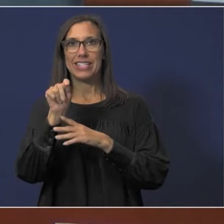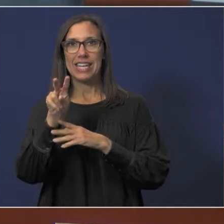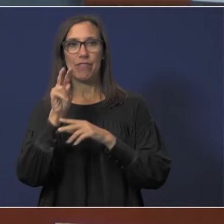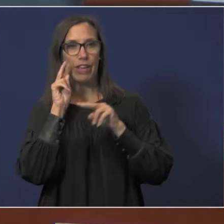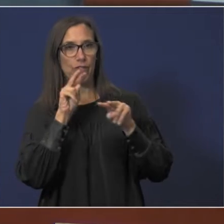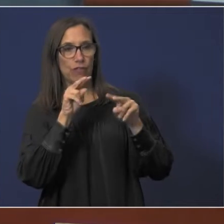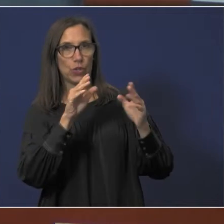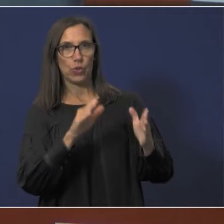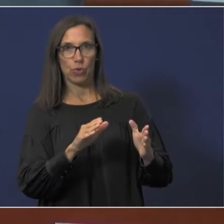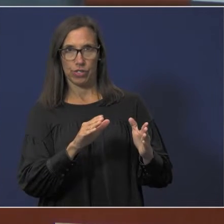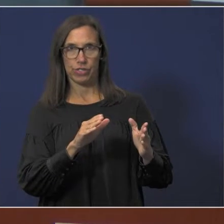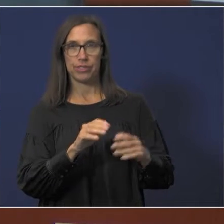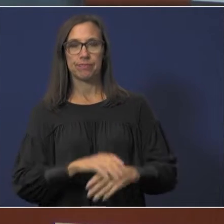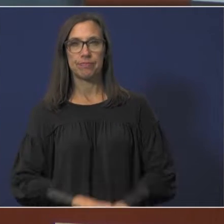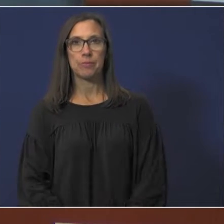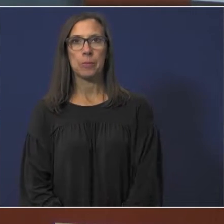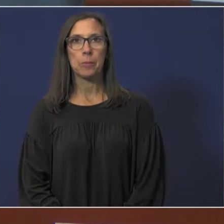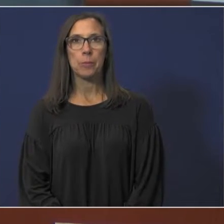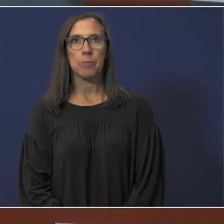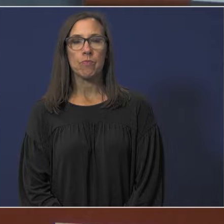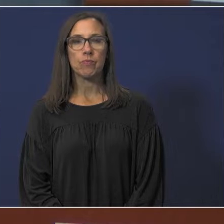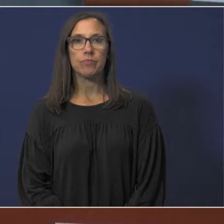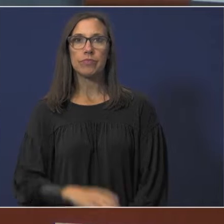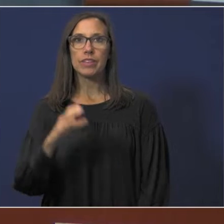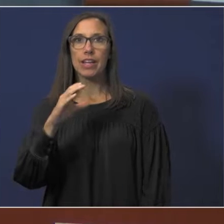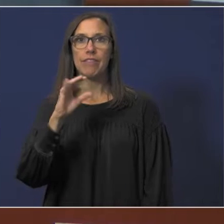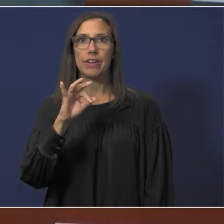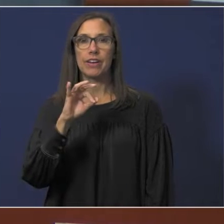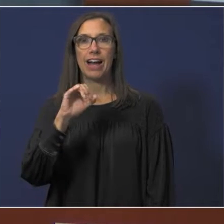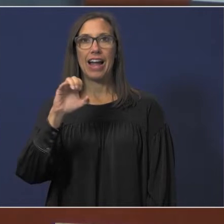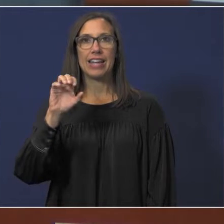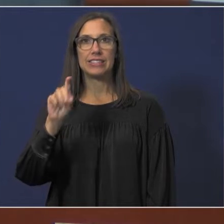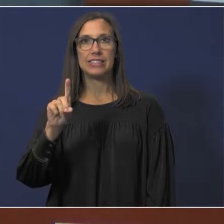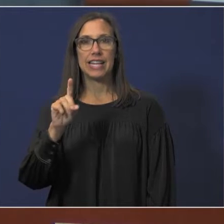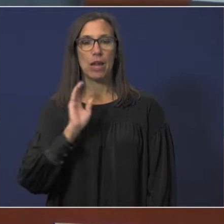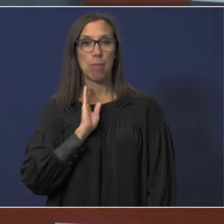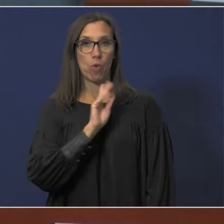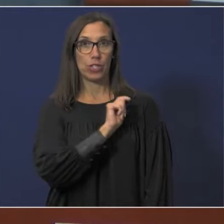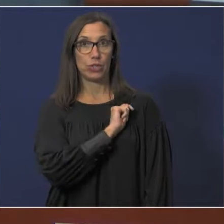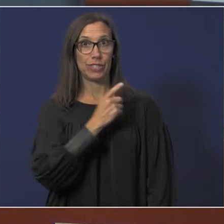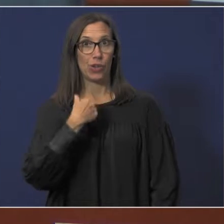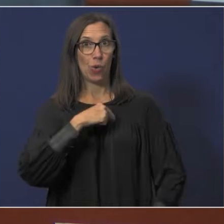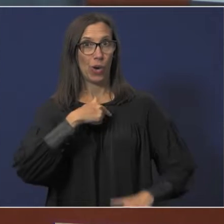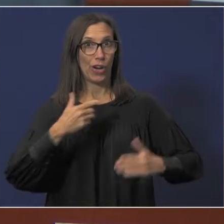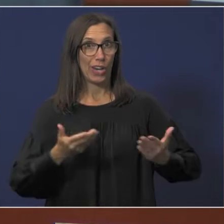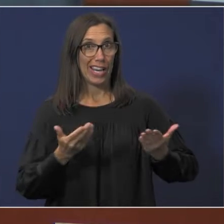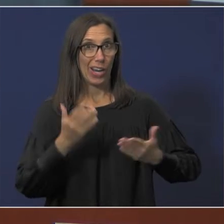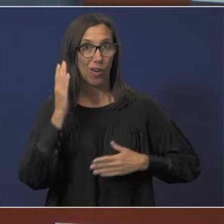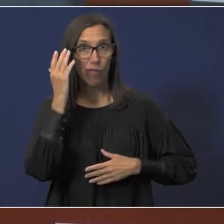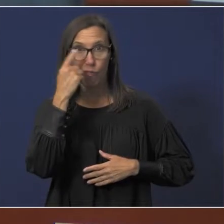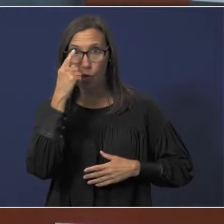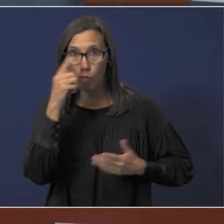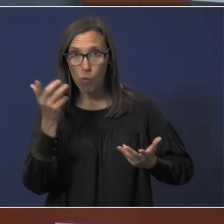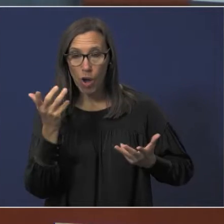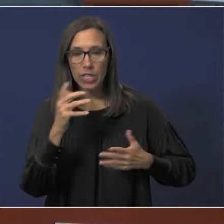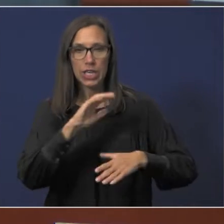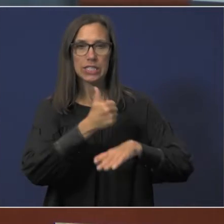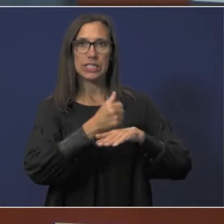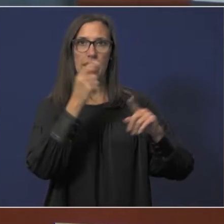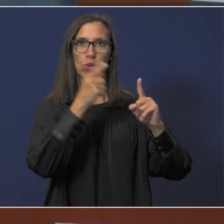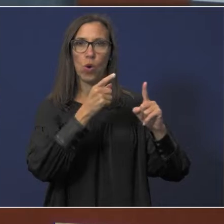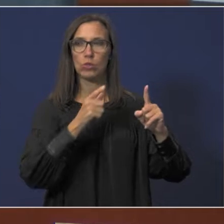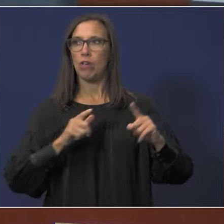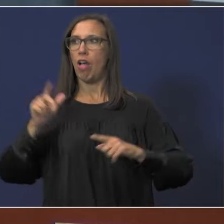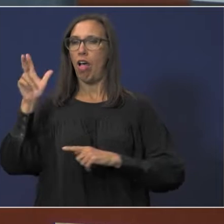to this meeting of the Board of Trustees As the Cypress-Fairbanks Board of Trustees, we are here to set goals, listen to reports,